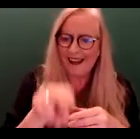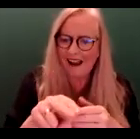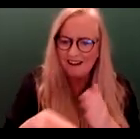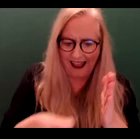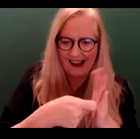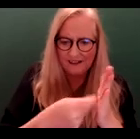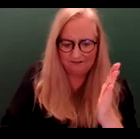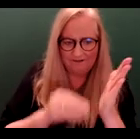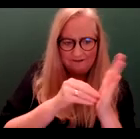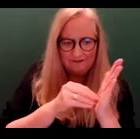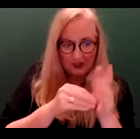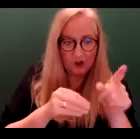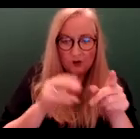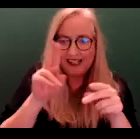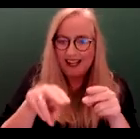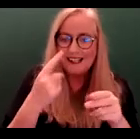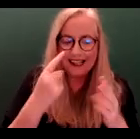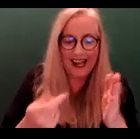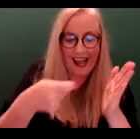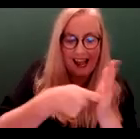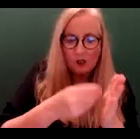in here and you'll see add to your submission.